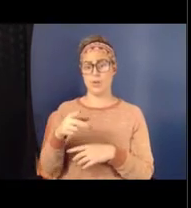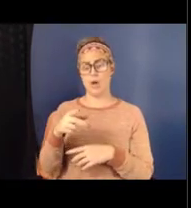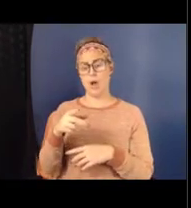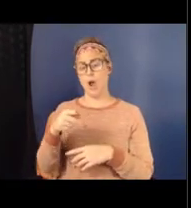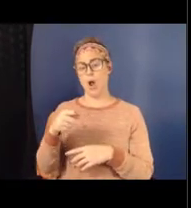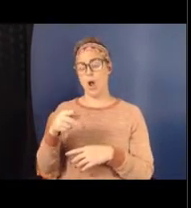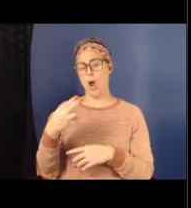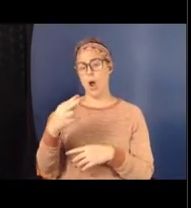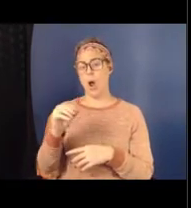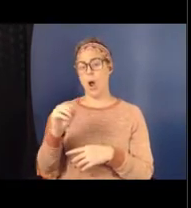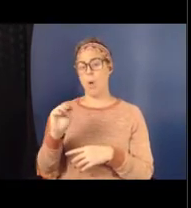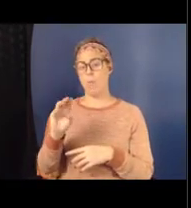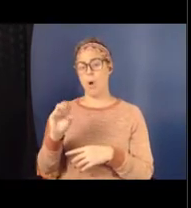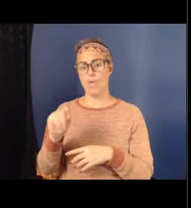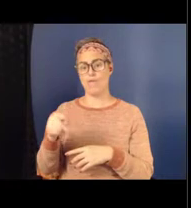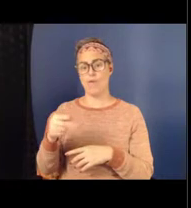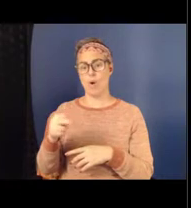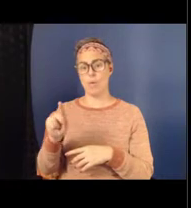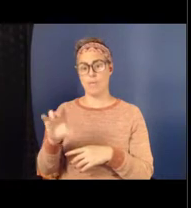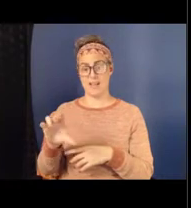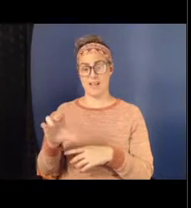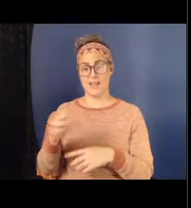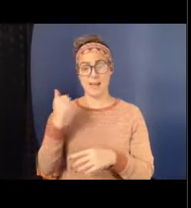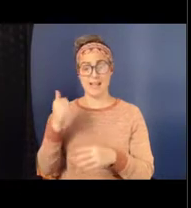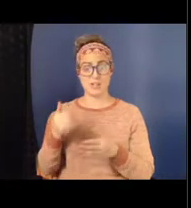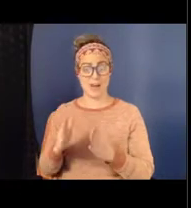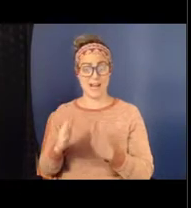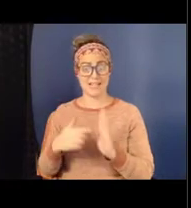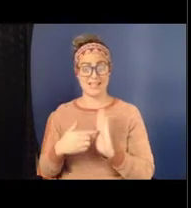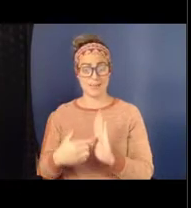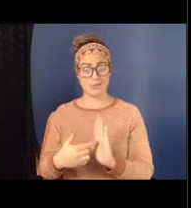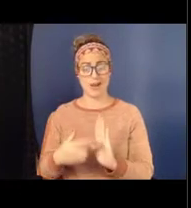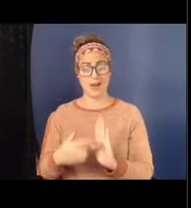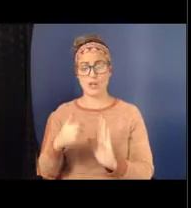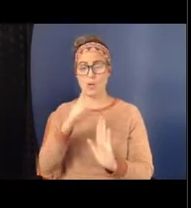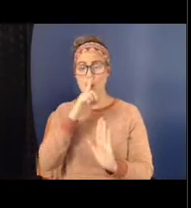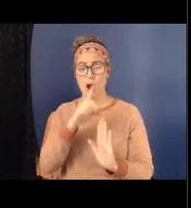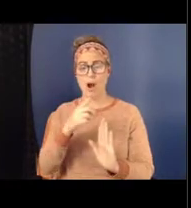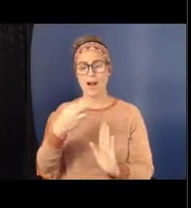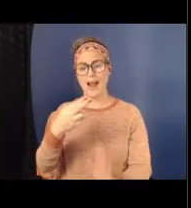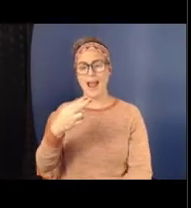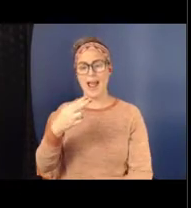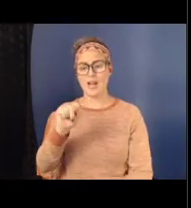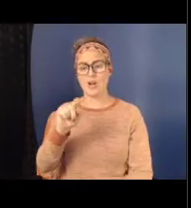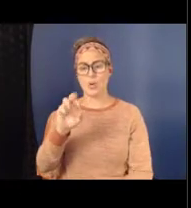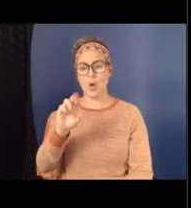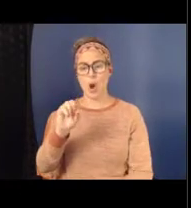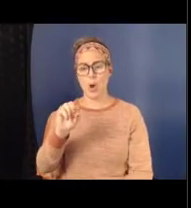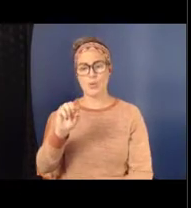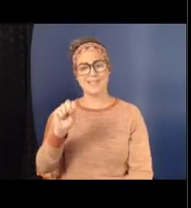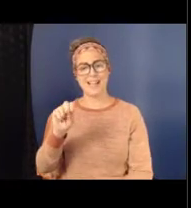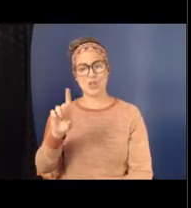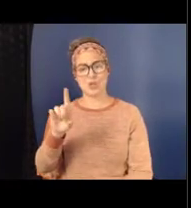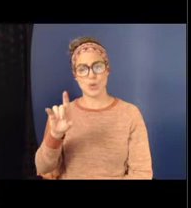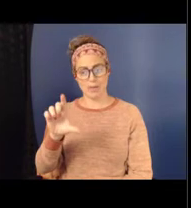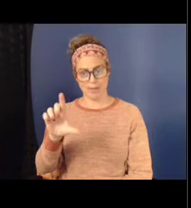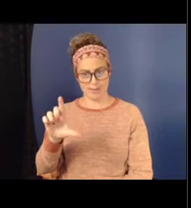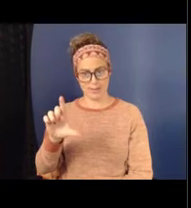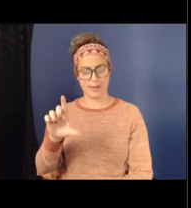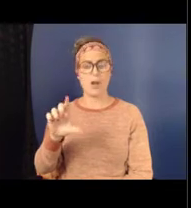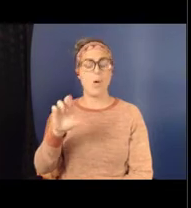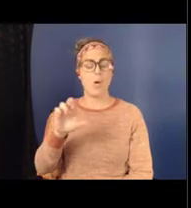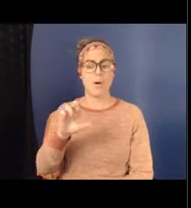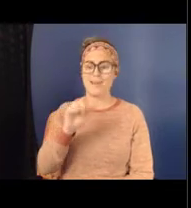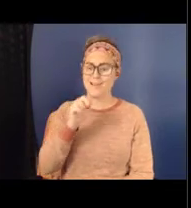heterosexual or you're not gender non-conforming or LGBT is to sexually harass someone publicly.